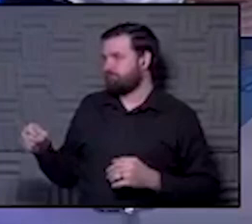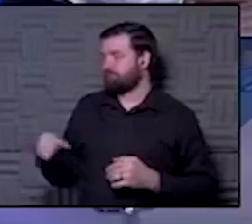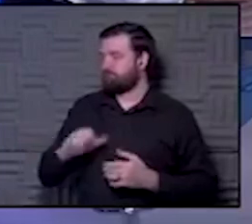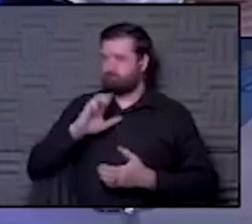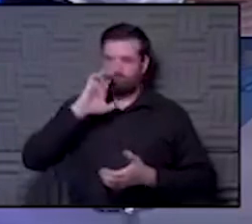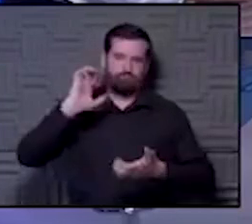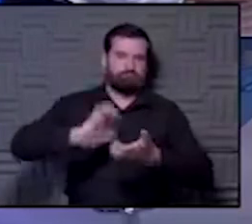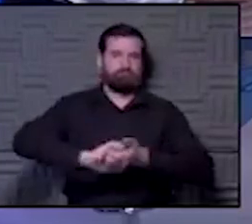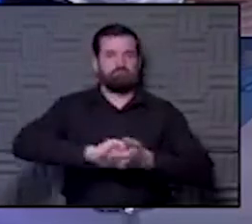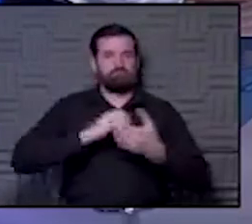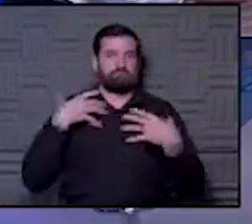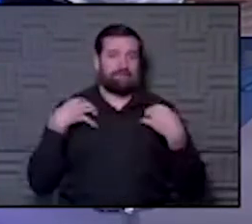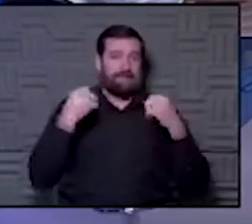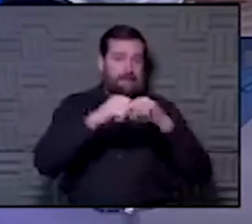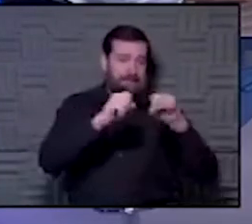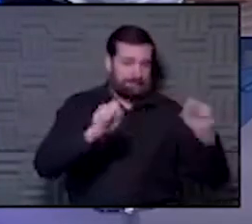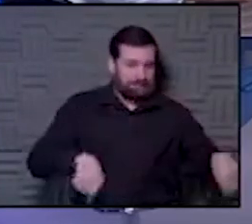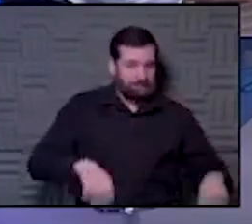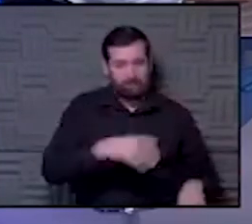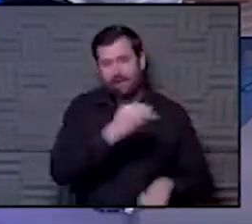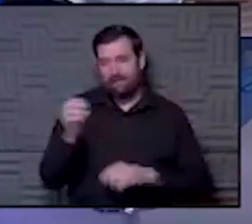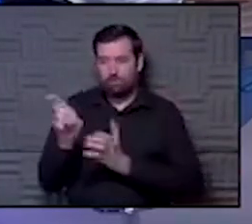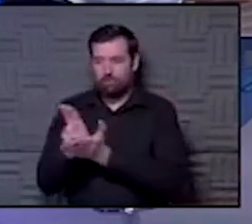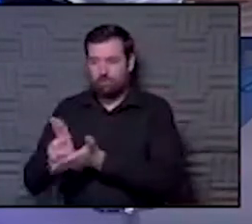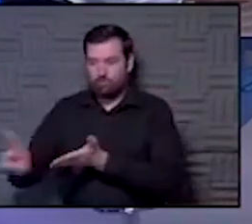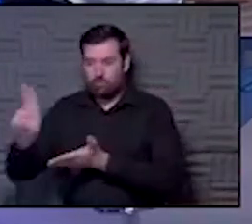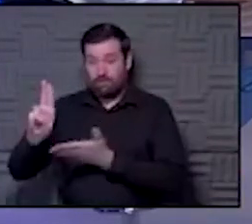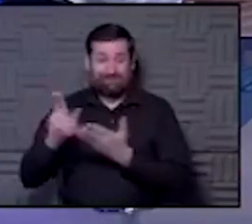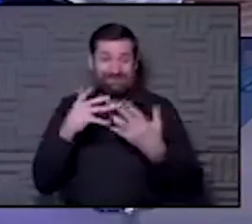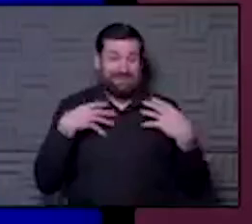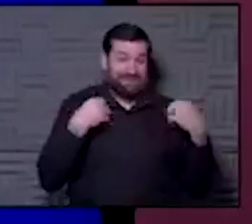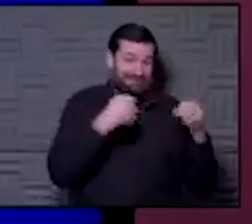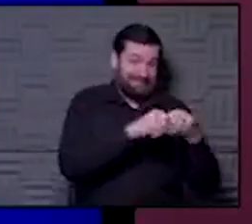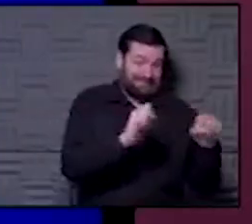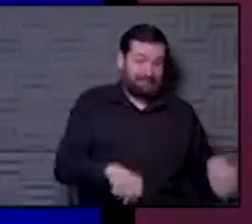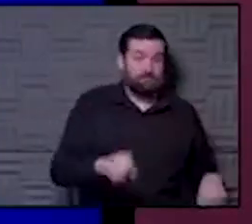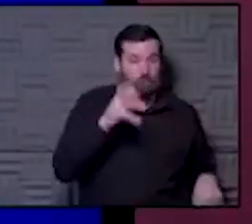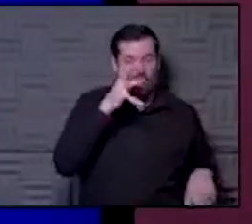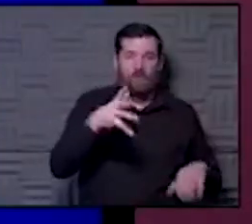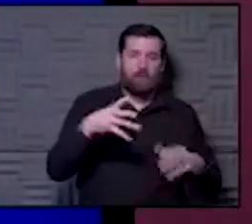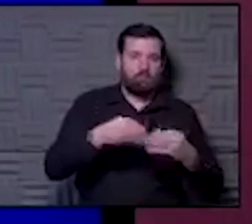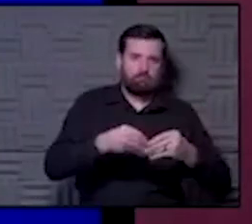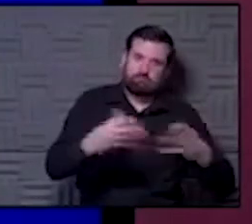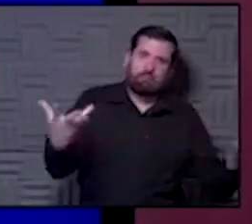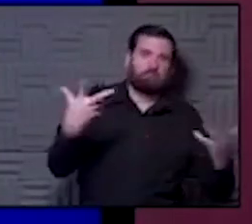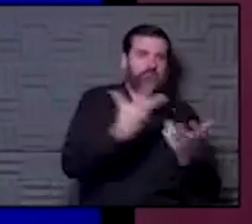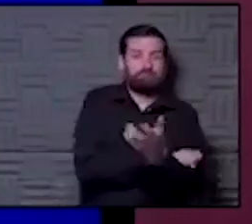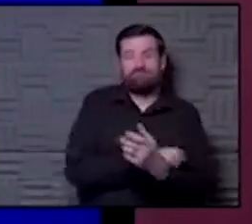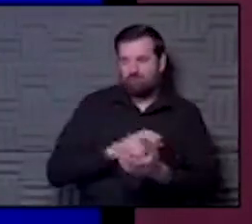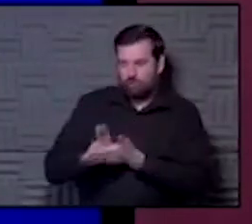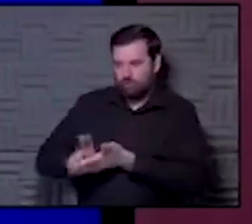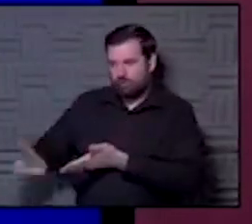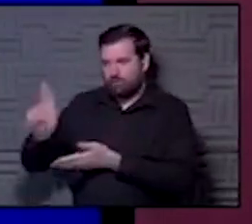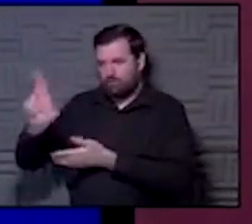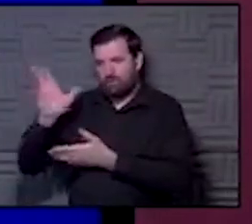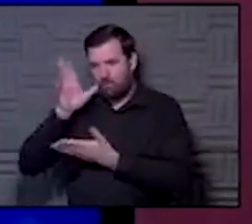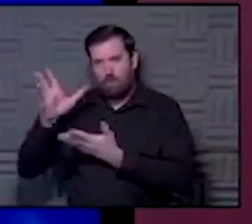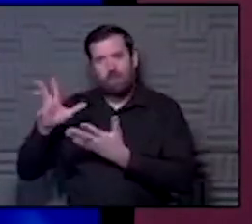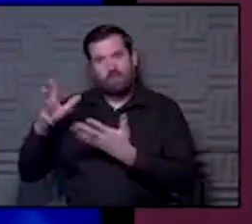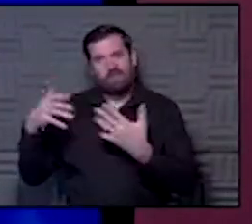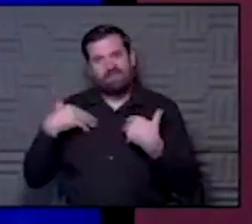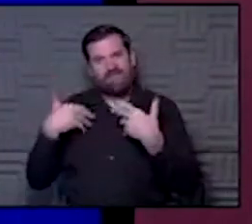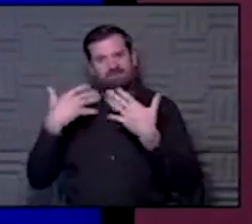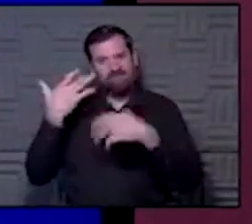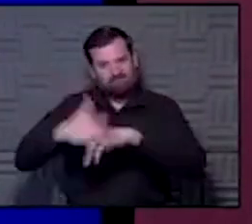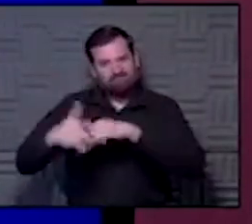partnership between the health system and university because the health system is going to do some mass immunization clinics. We're going to do them over in the university and because they have some space in the new